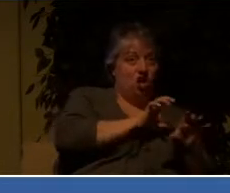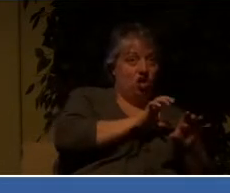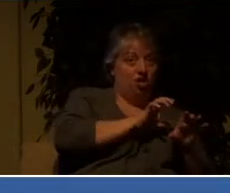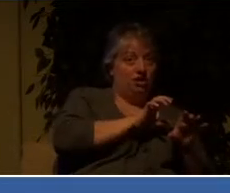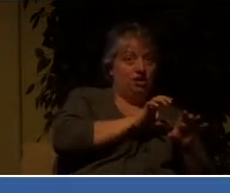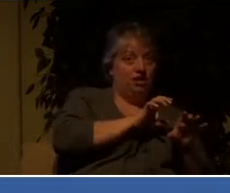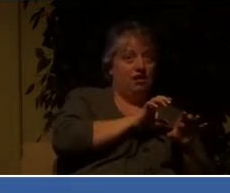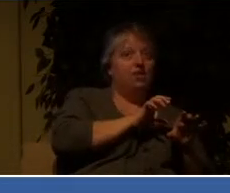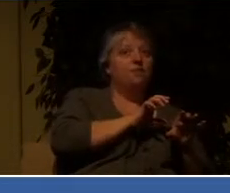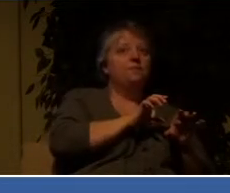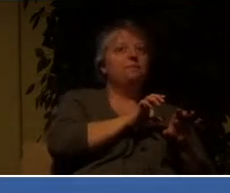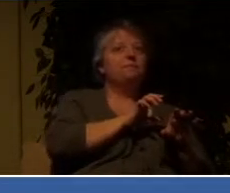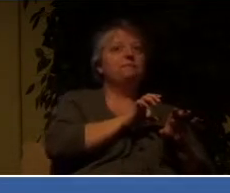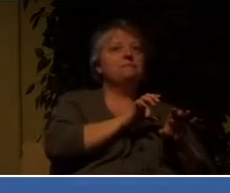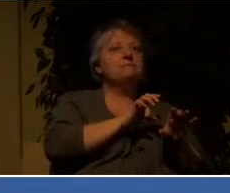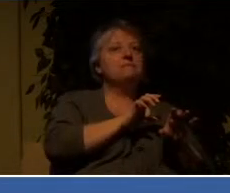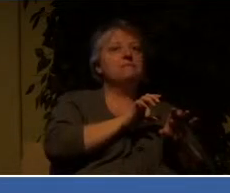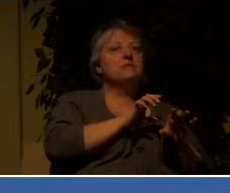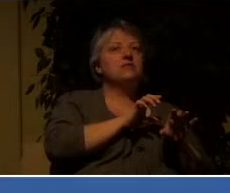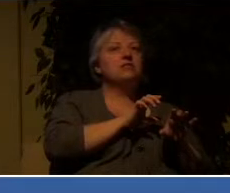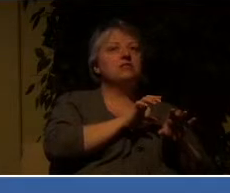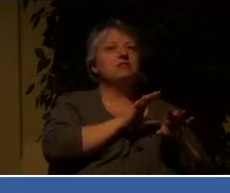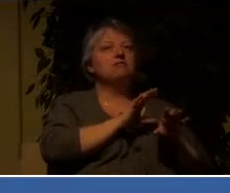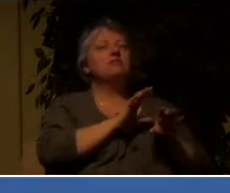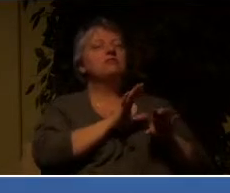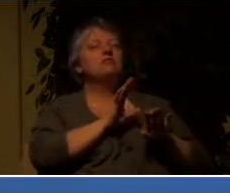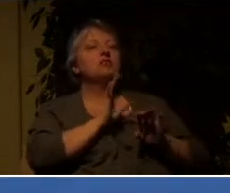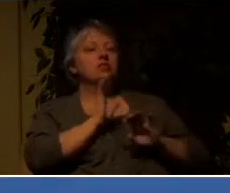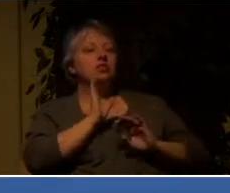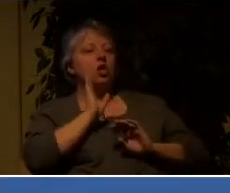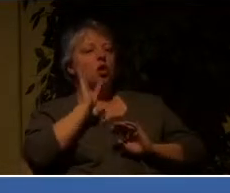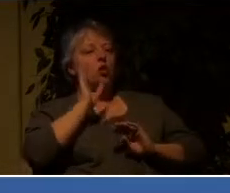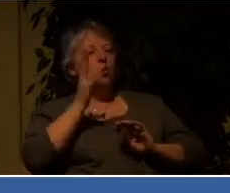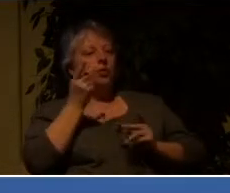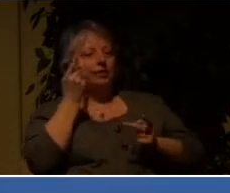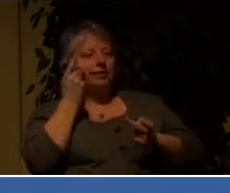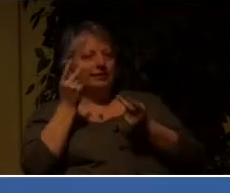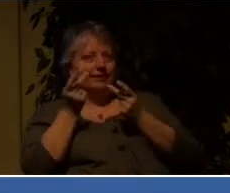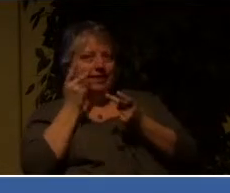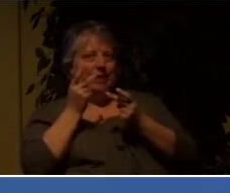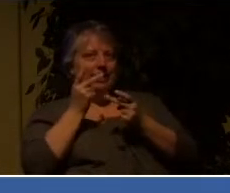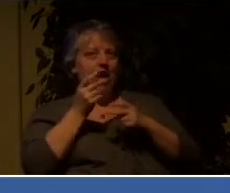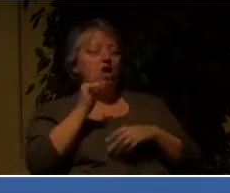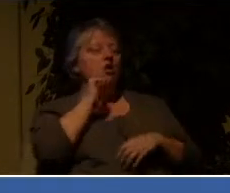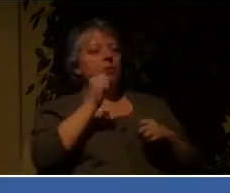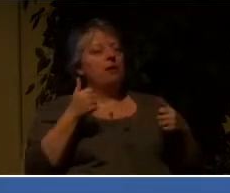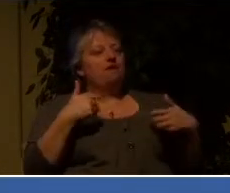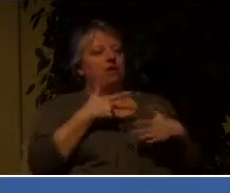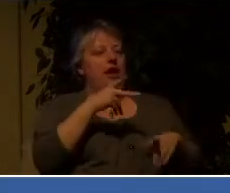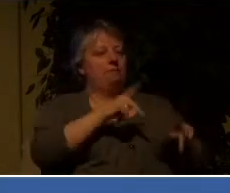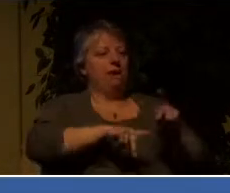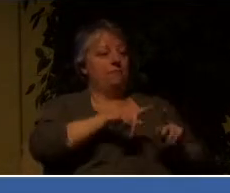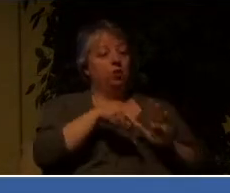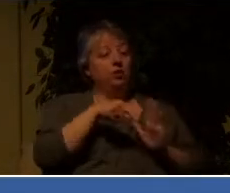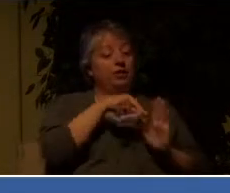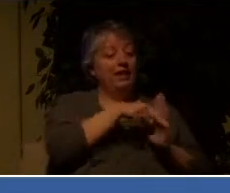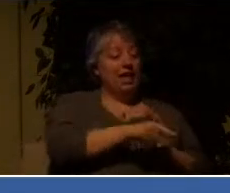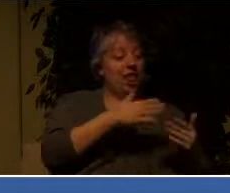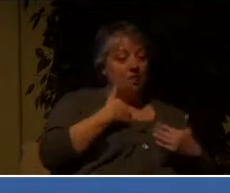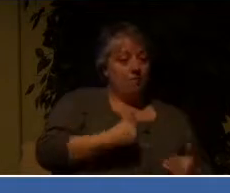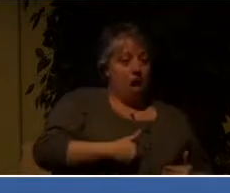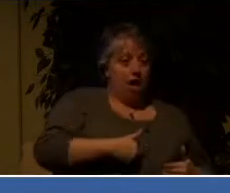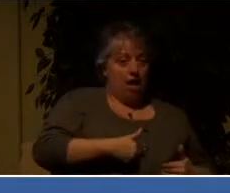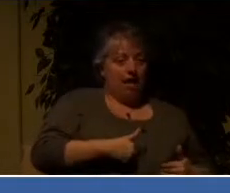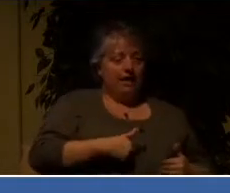singing earlier. Do not be afraid of those who kill the body, but cannot kill the soul. Rather be afraid of the one who can destroy both